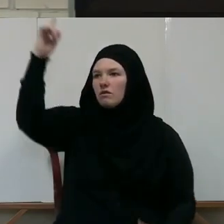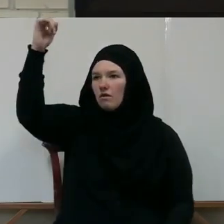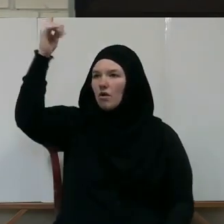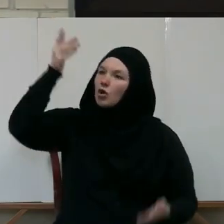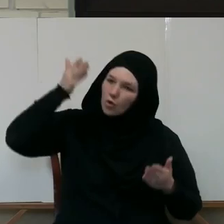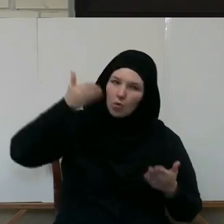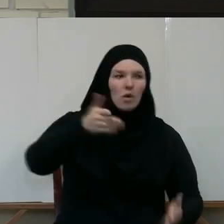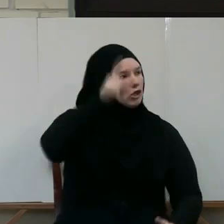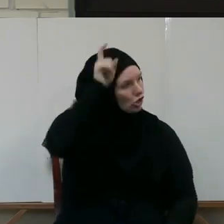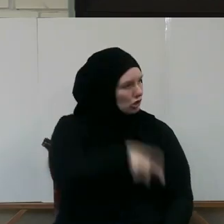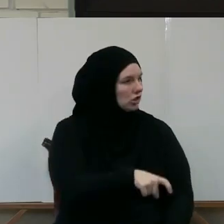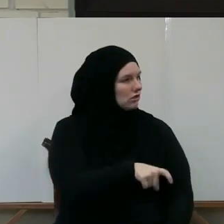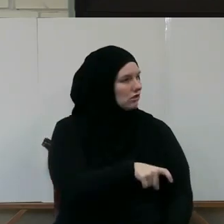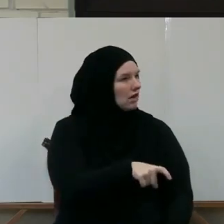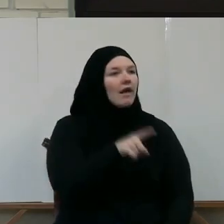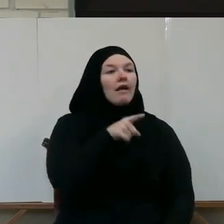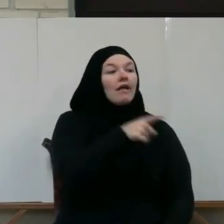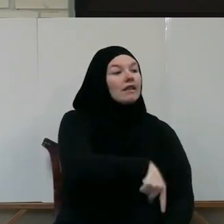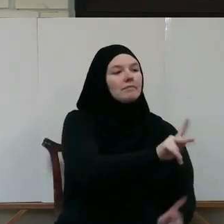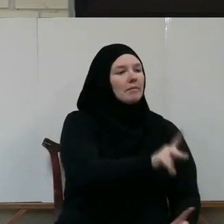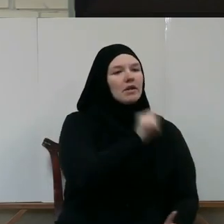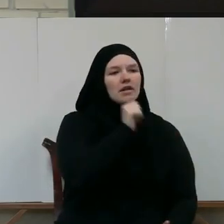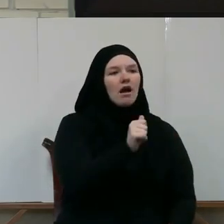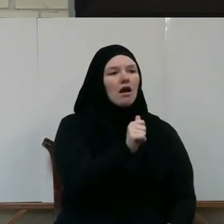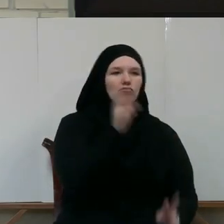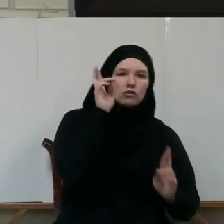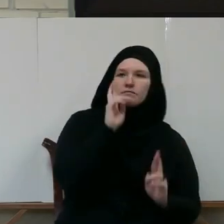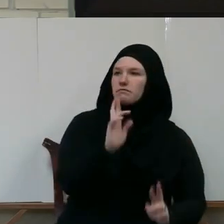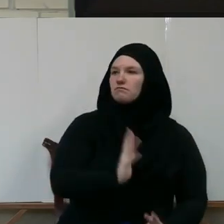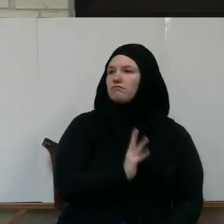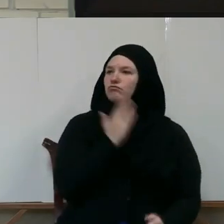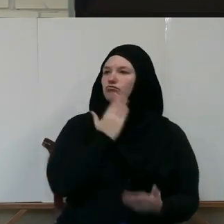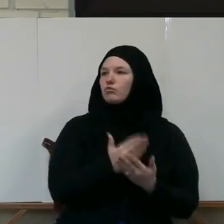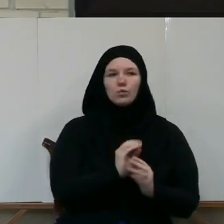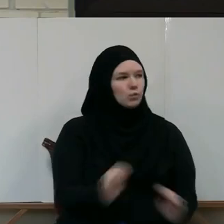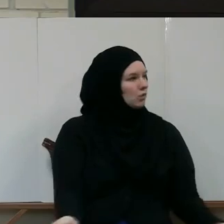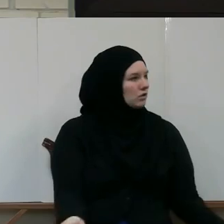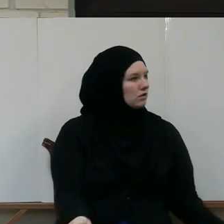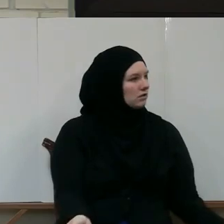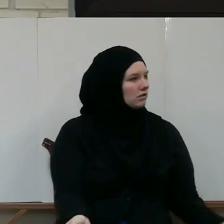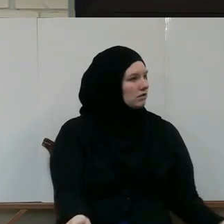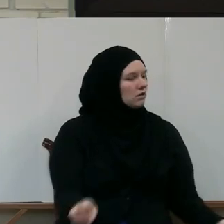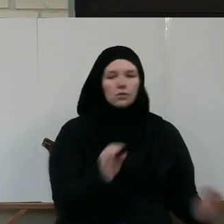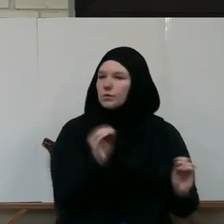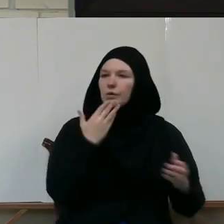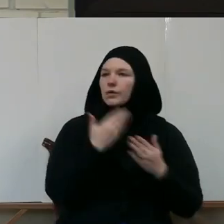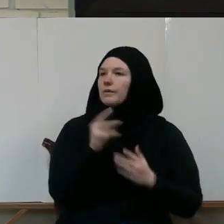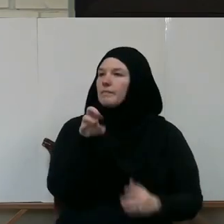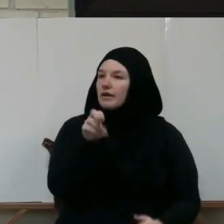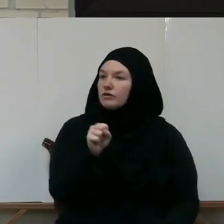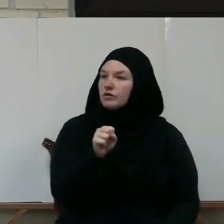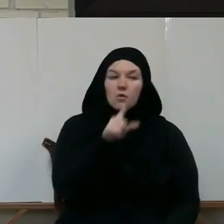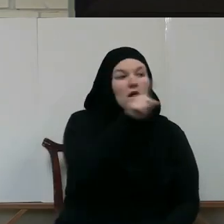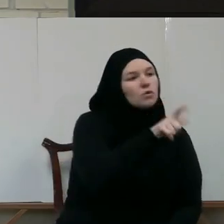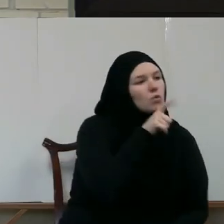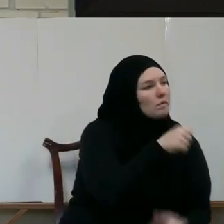way He ought to be appreciated. They were not polite. They didn't have good manners. Because you ask them